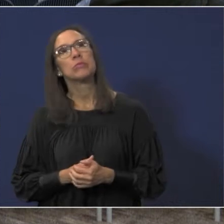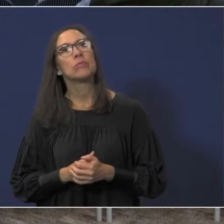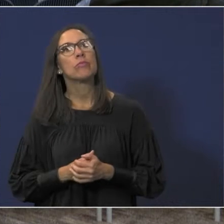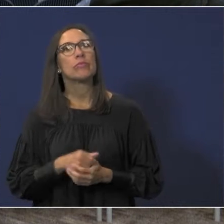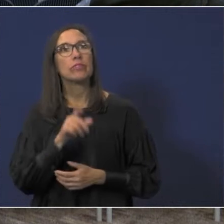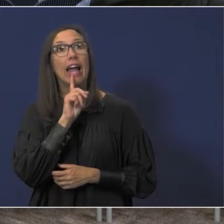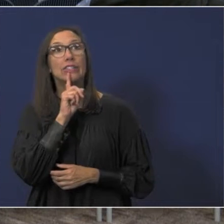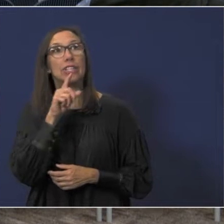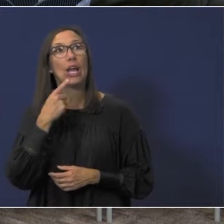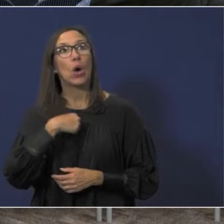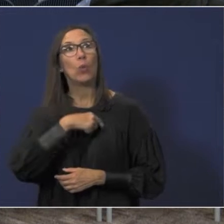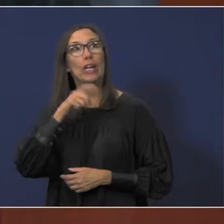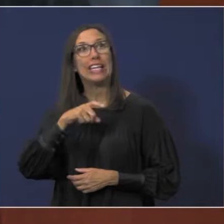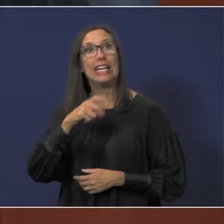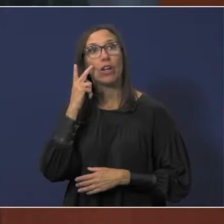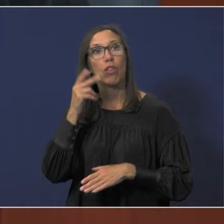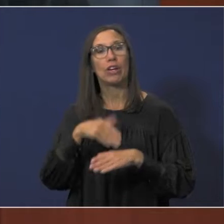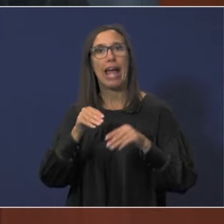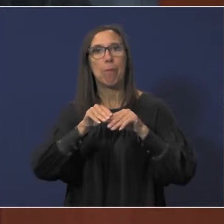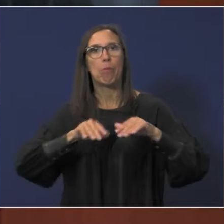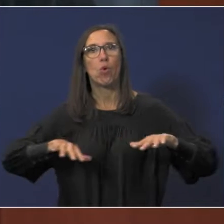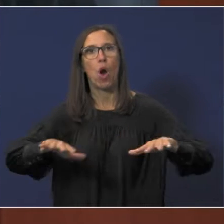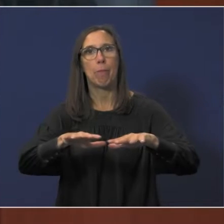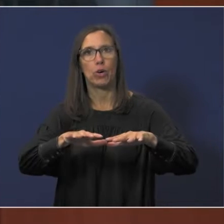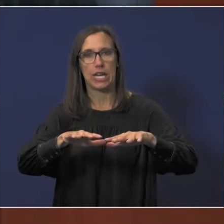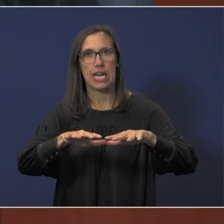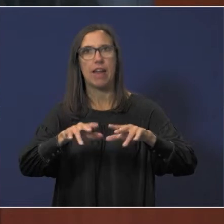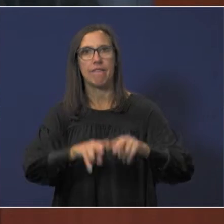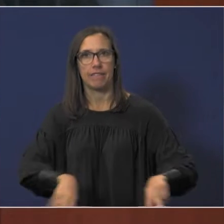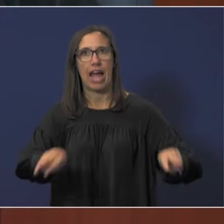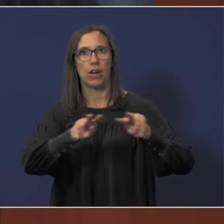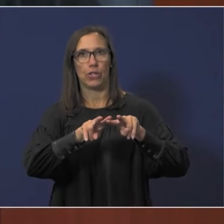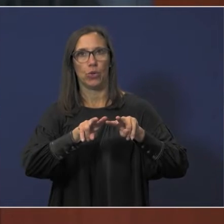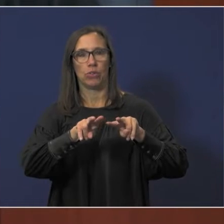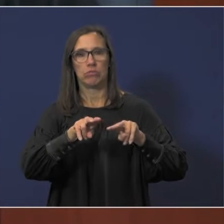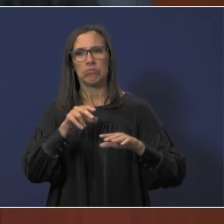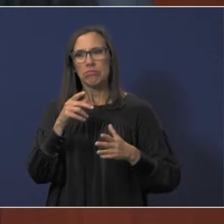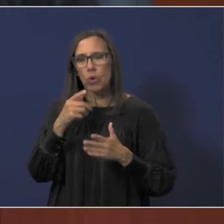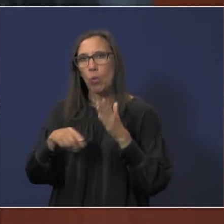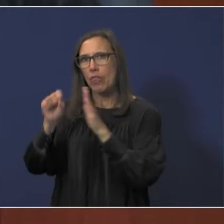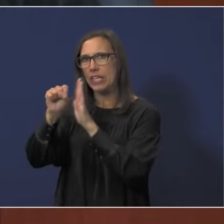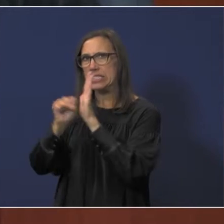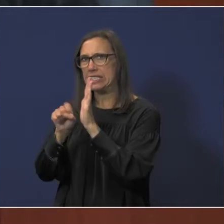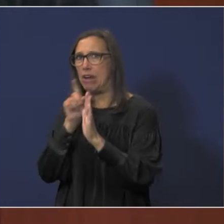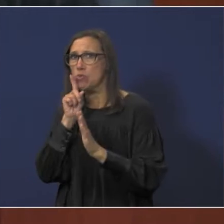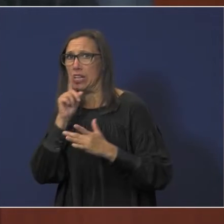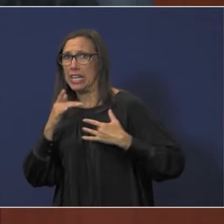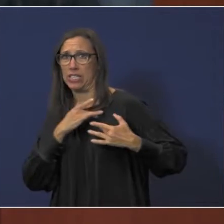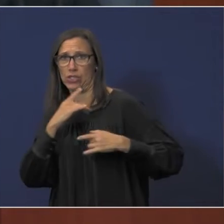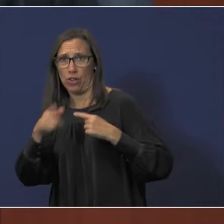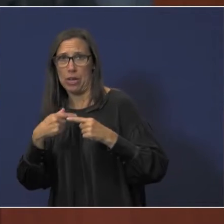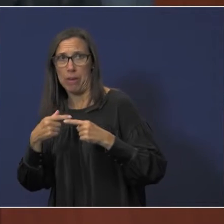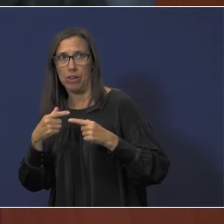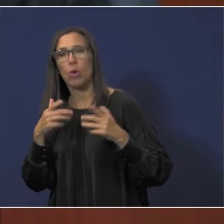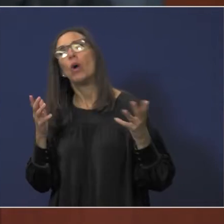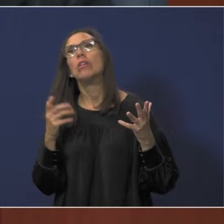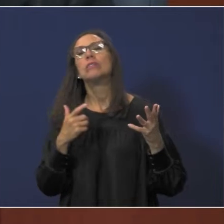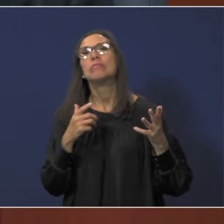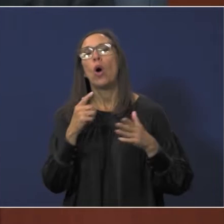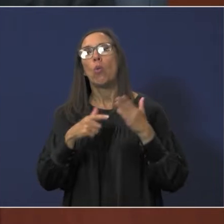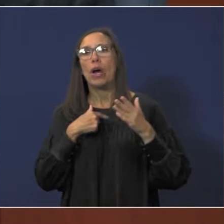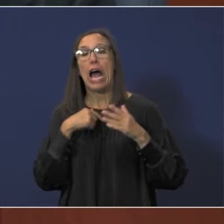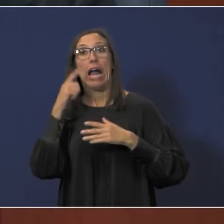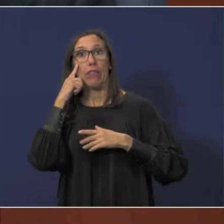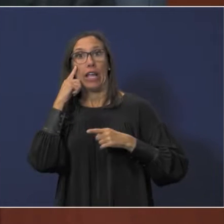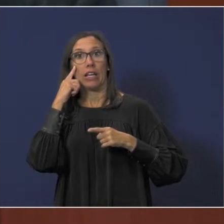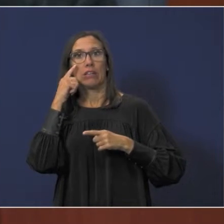Actually, we should be looking at property values and, you know, what the state is really concerned about. Well, what I look at